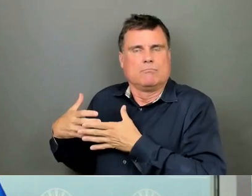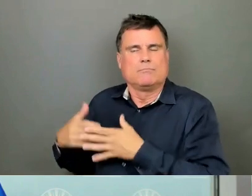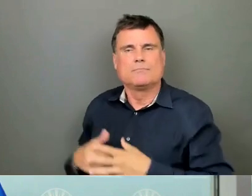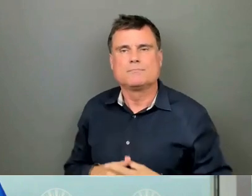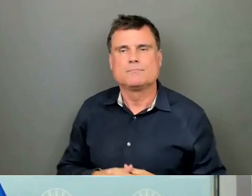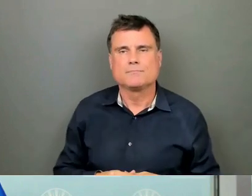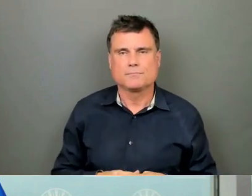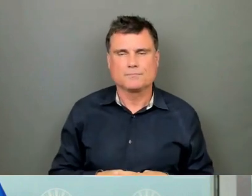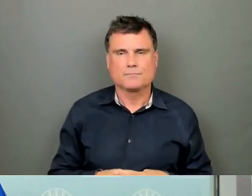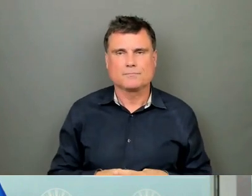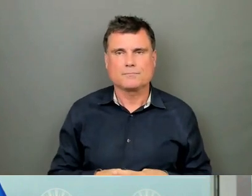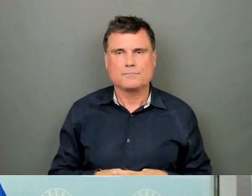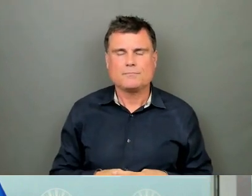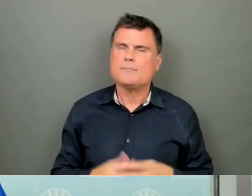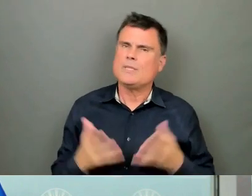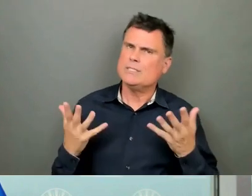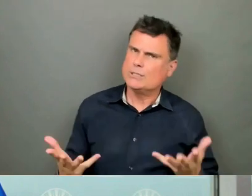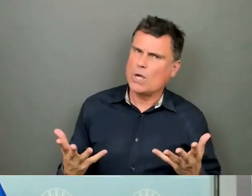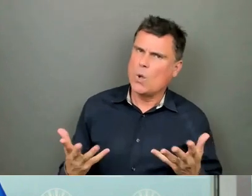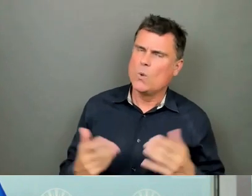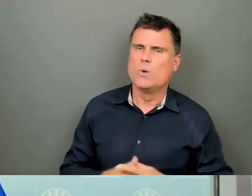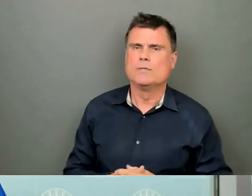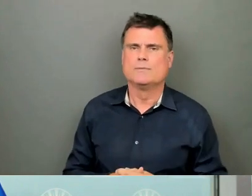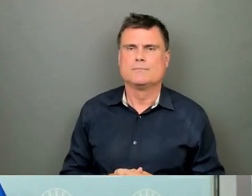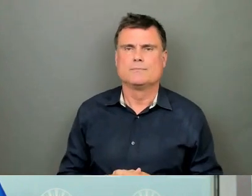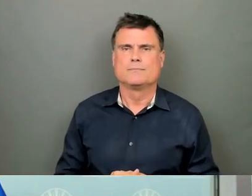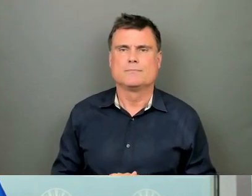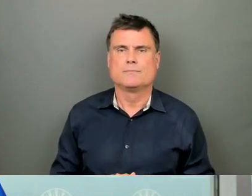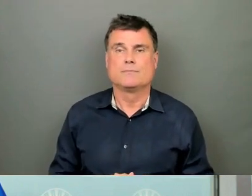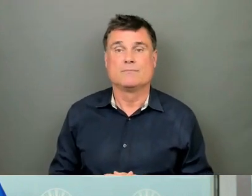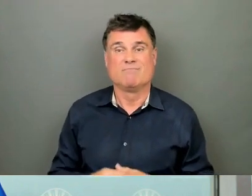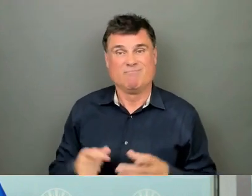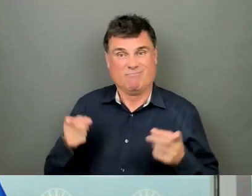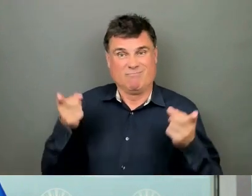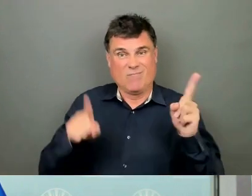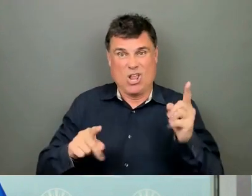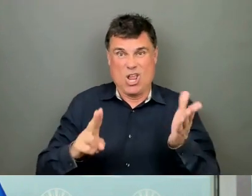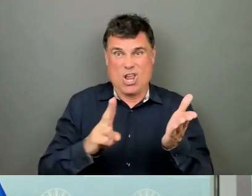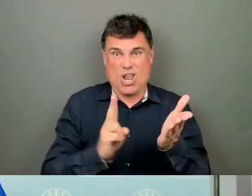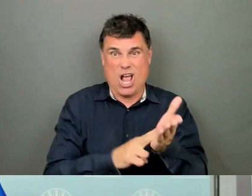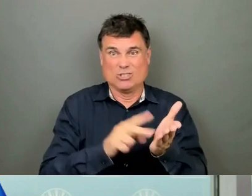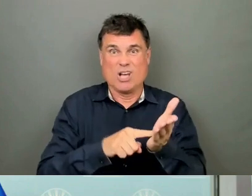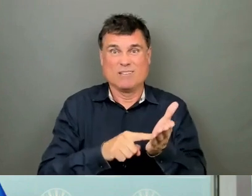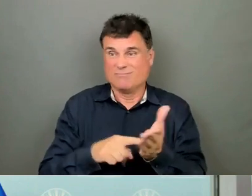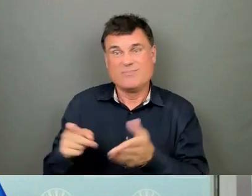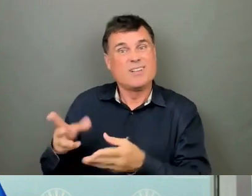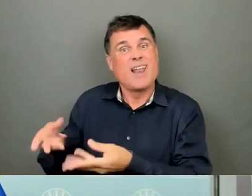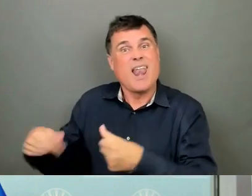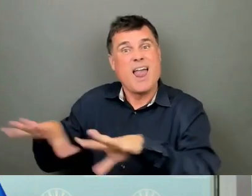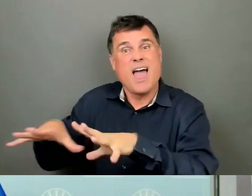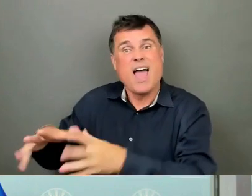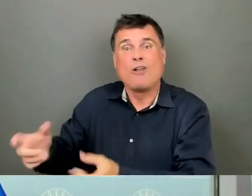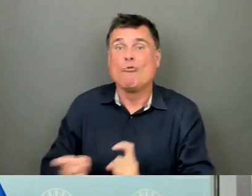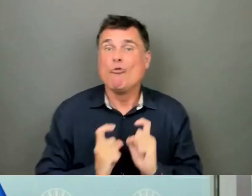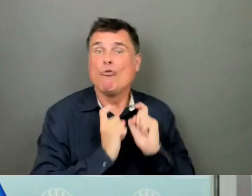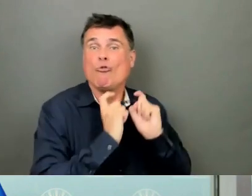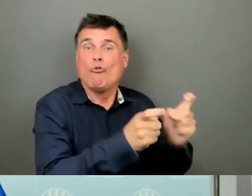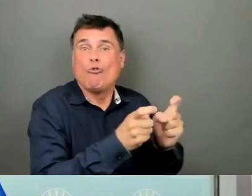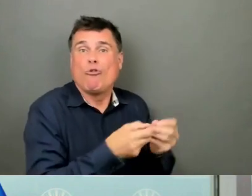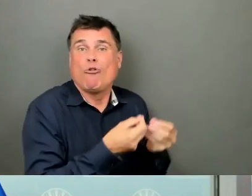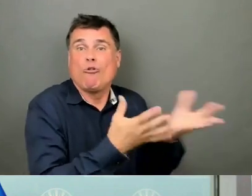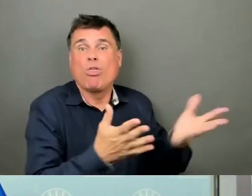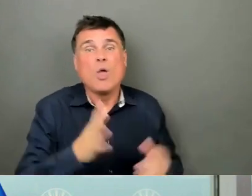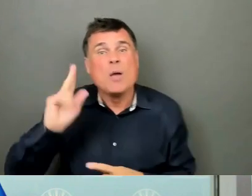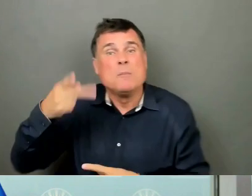recommendation of any such investigation. The contract was a giveaway. The politicians were at best